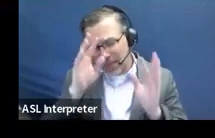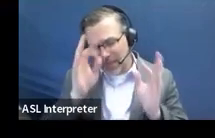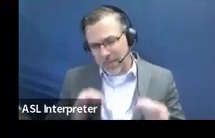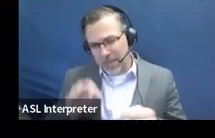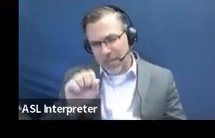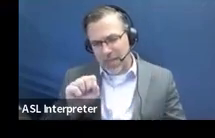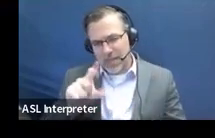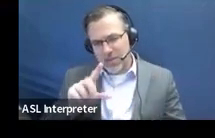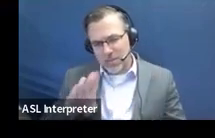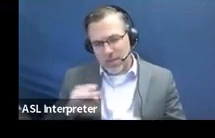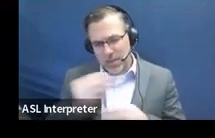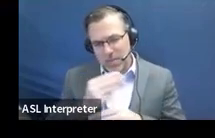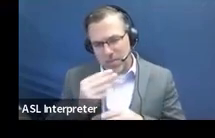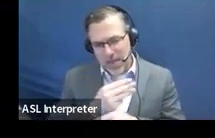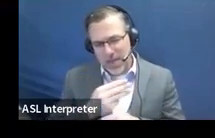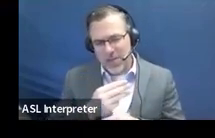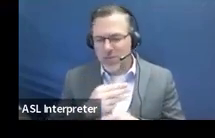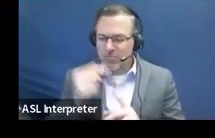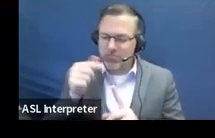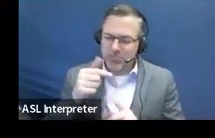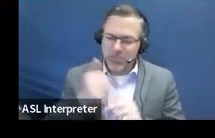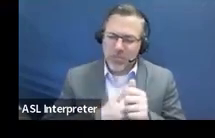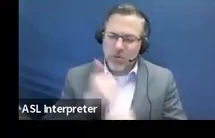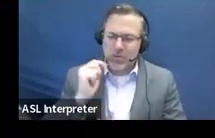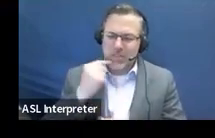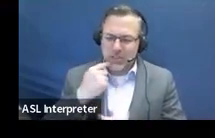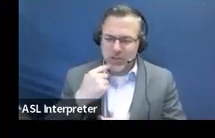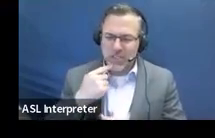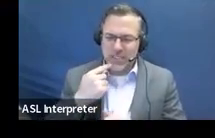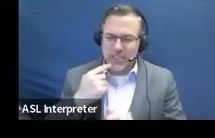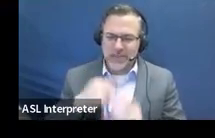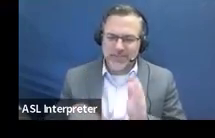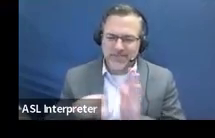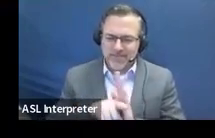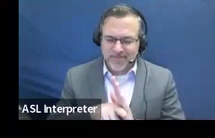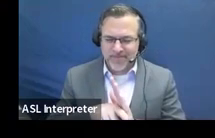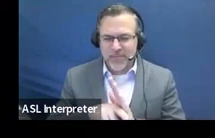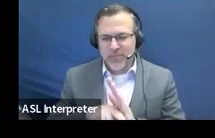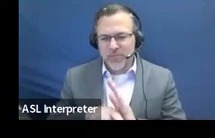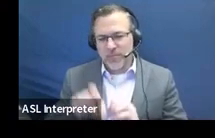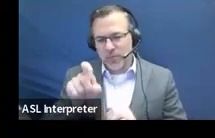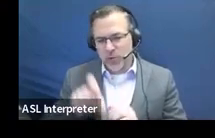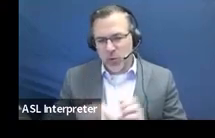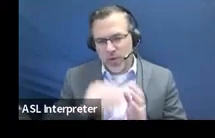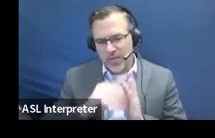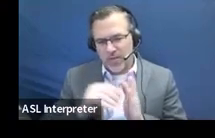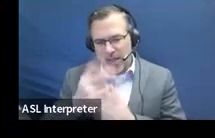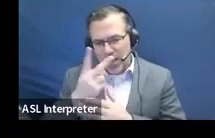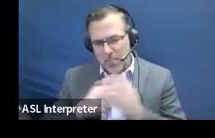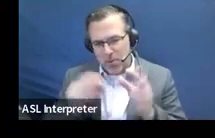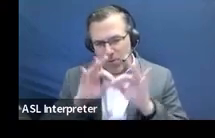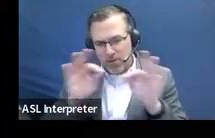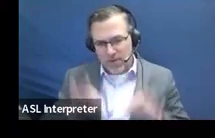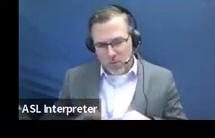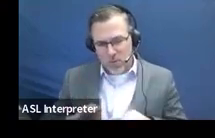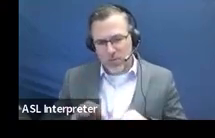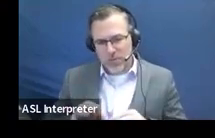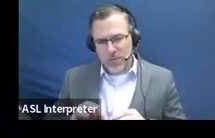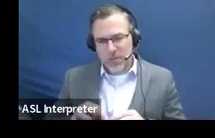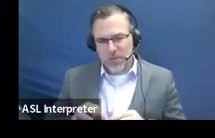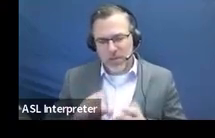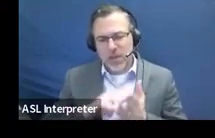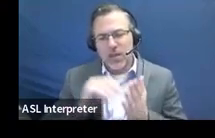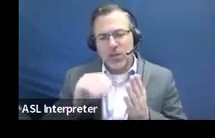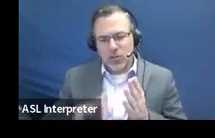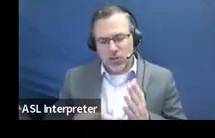math was the greater area of deficit, do we fill out both forms? The student is now